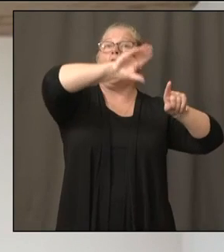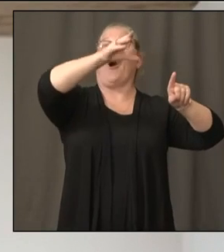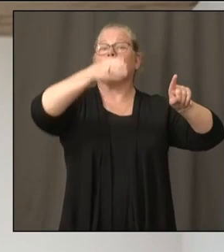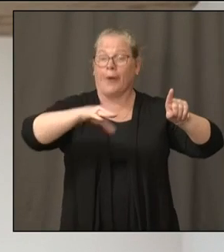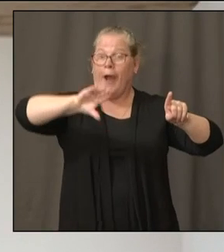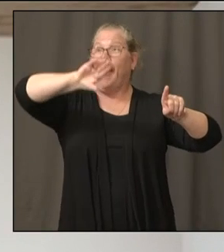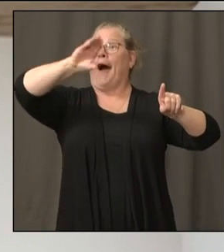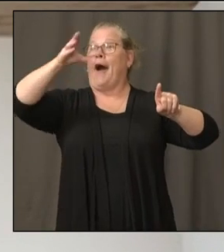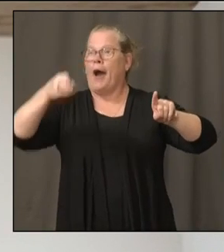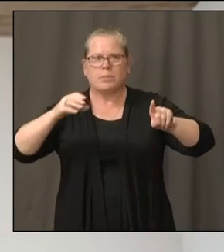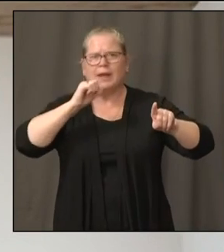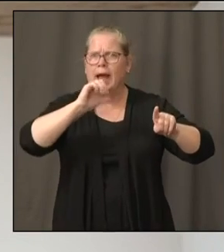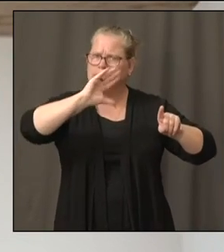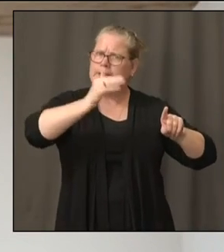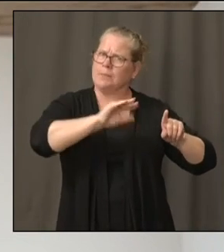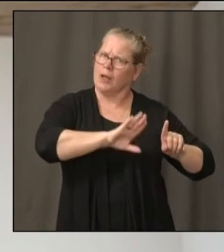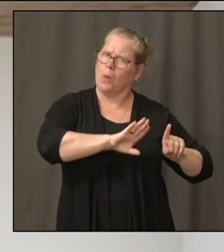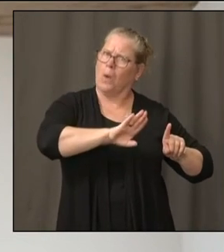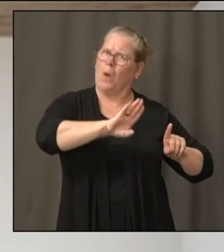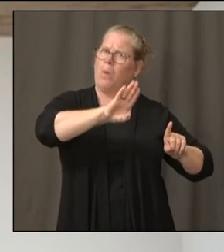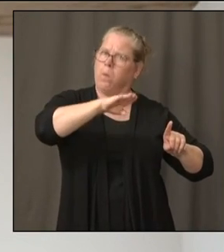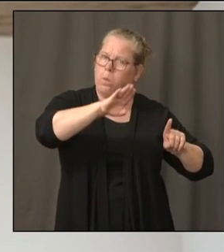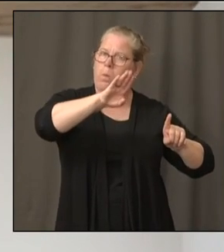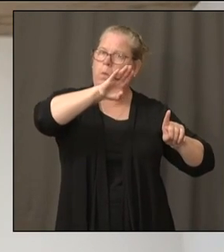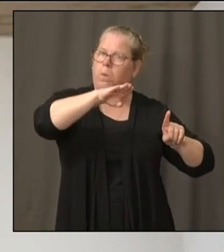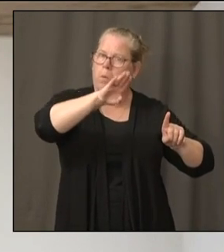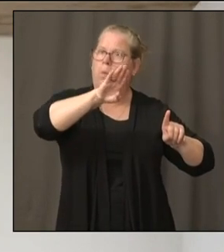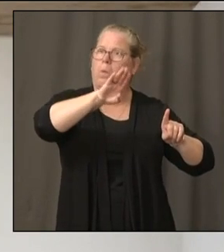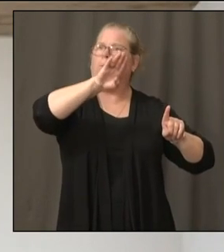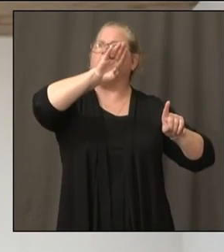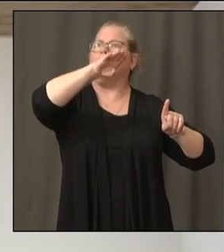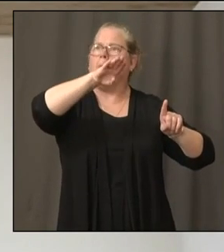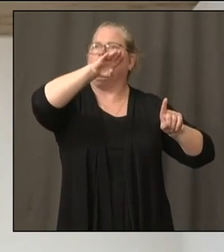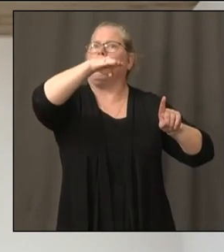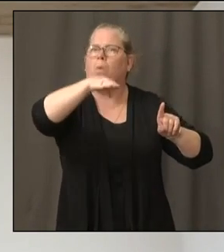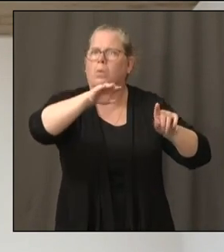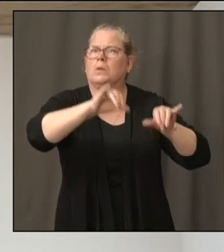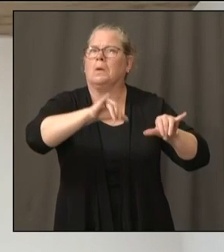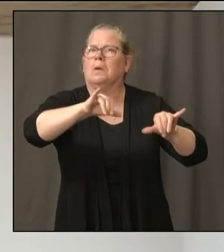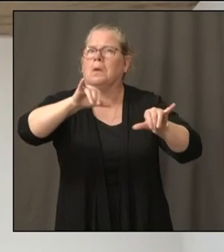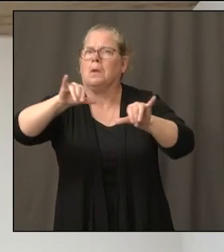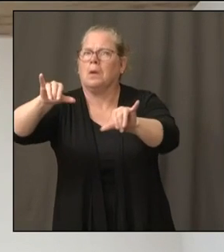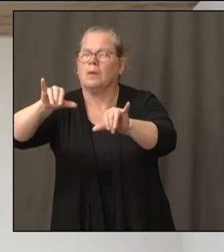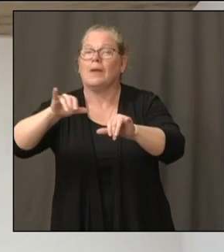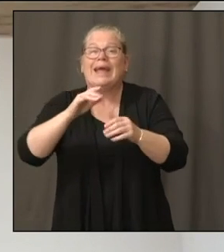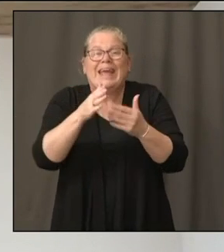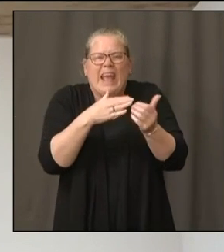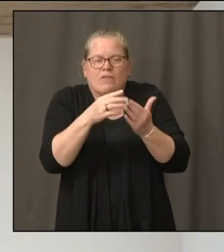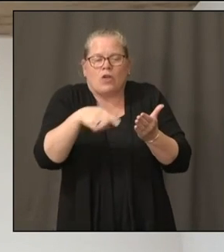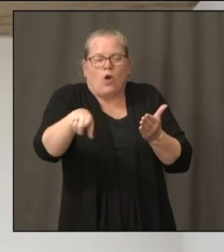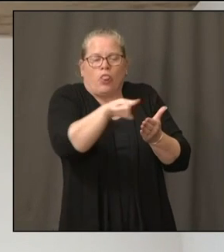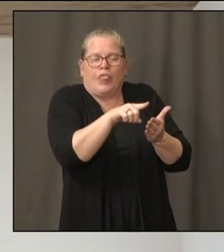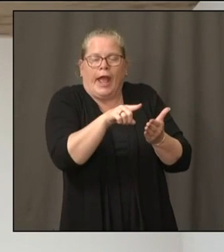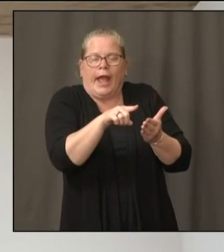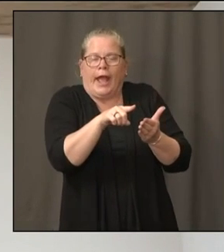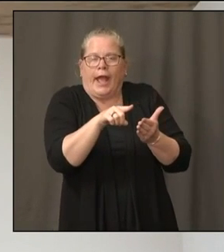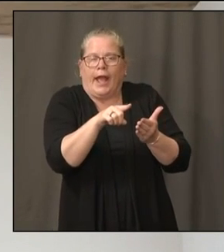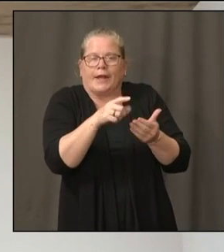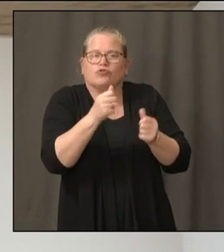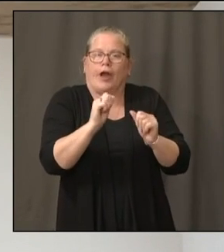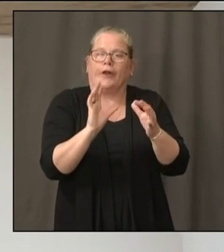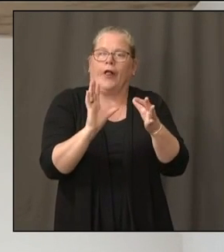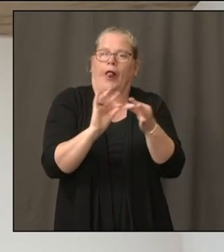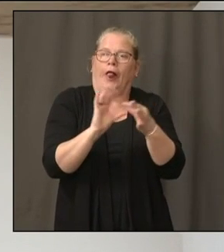think it's probably better to stop thinking about waves. And it is likely that we will see a resurgence